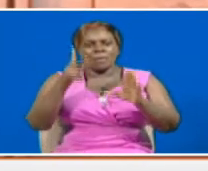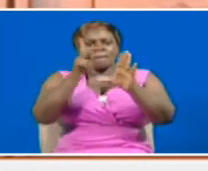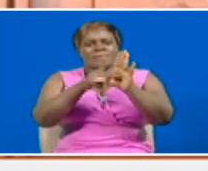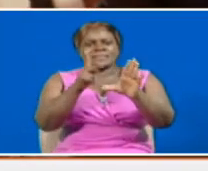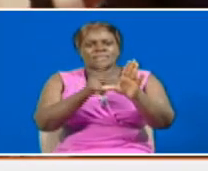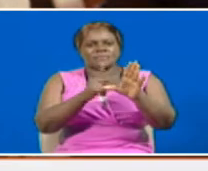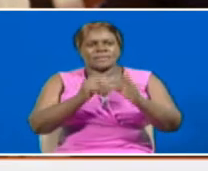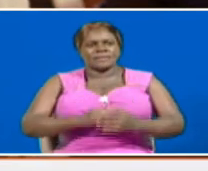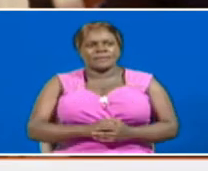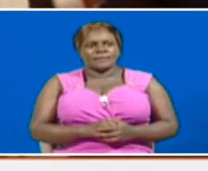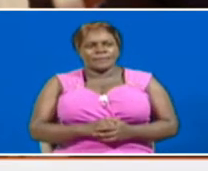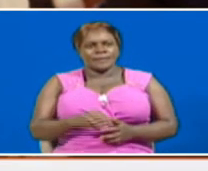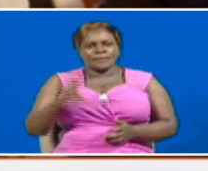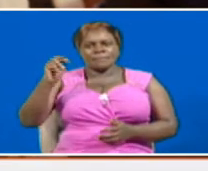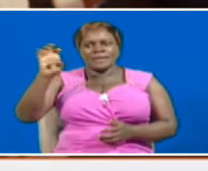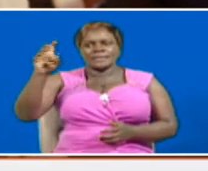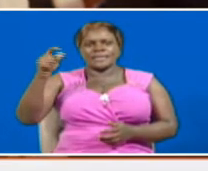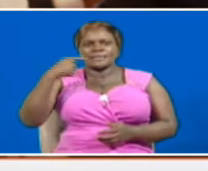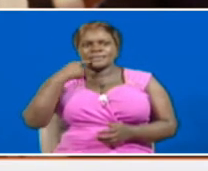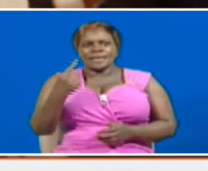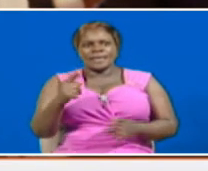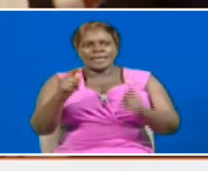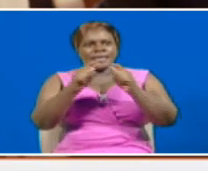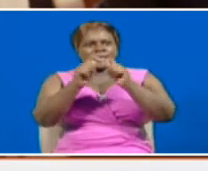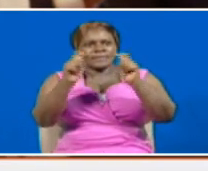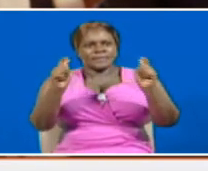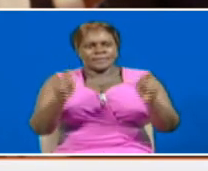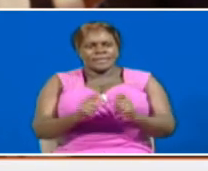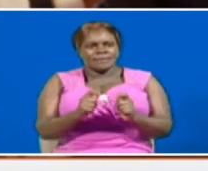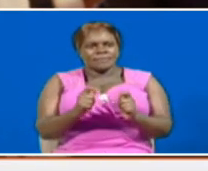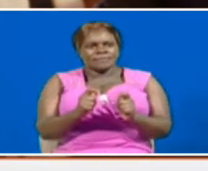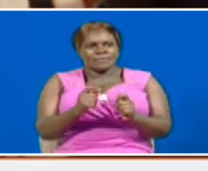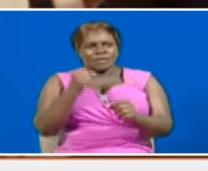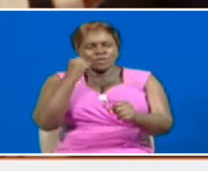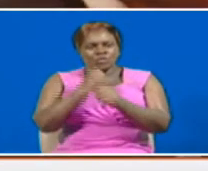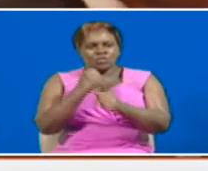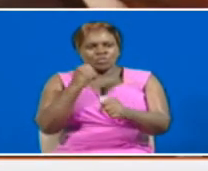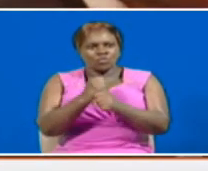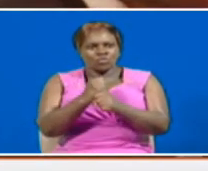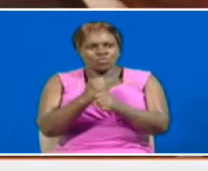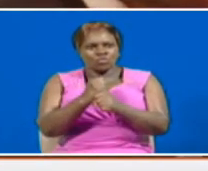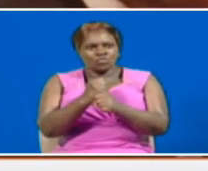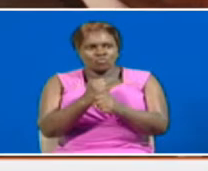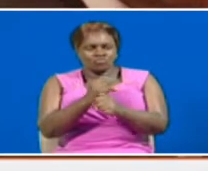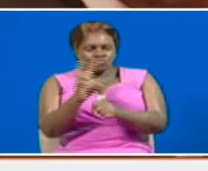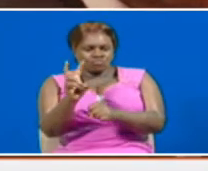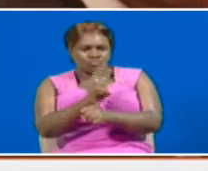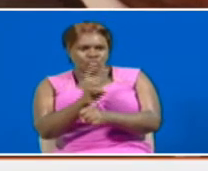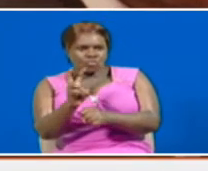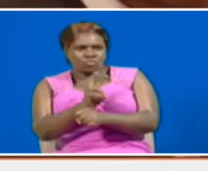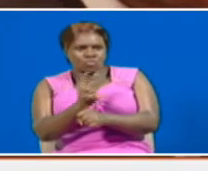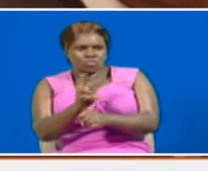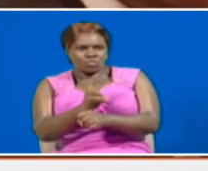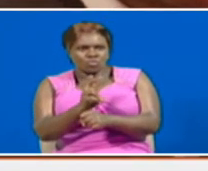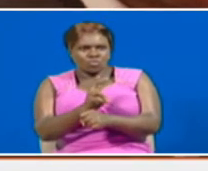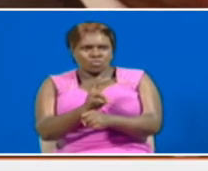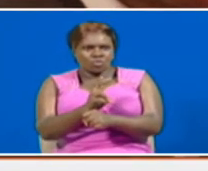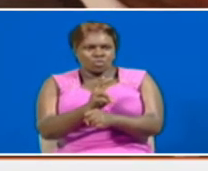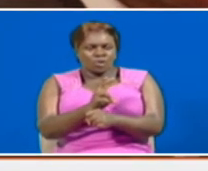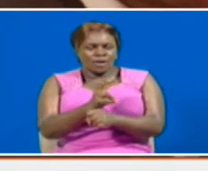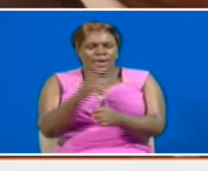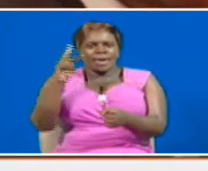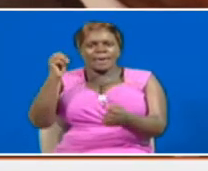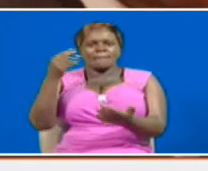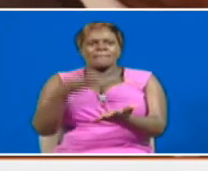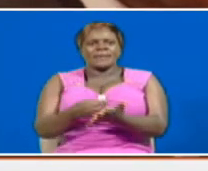in this space. Meta says its teams have already carried out successful experiments to monetization on M-Pesa.